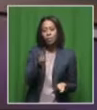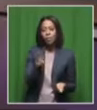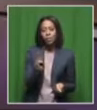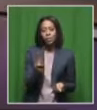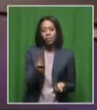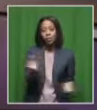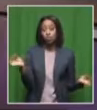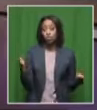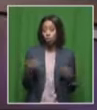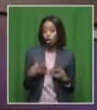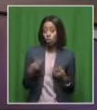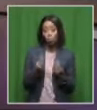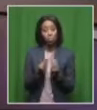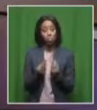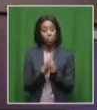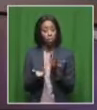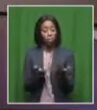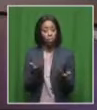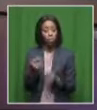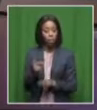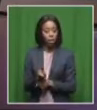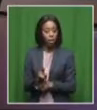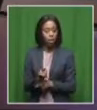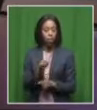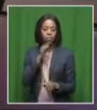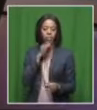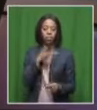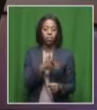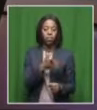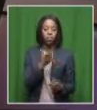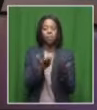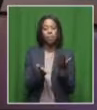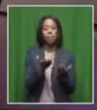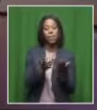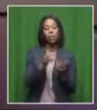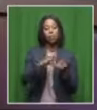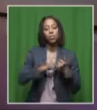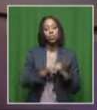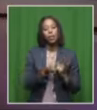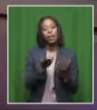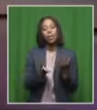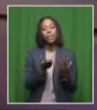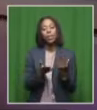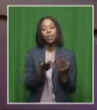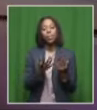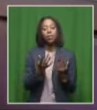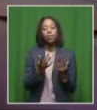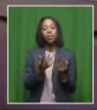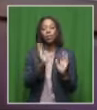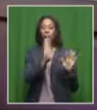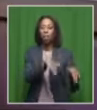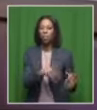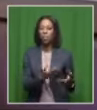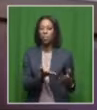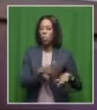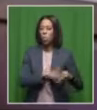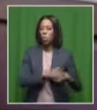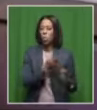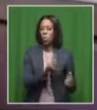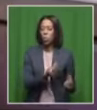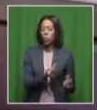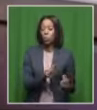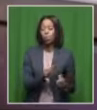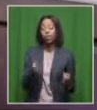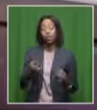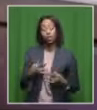did it shock them in some sort of way? Did it move them to perhaps try considering quitting? Absolute shock. You know,